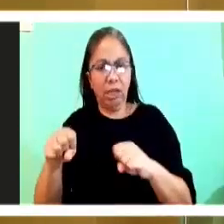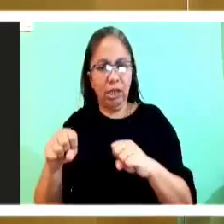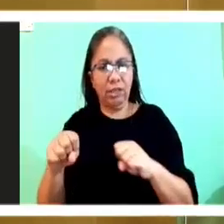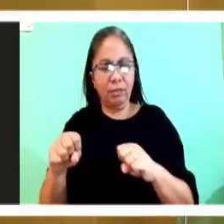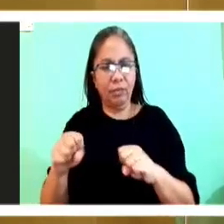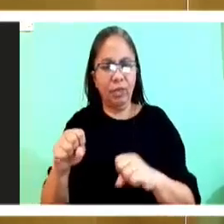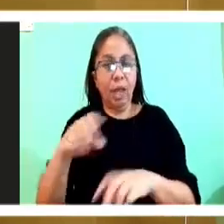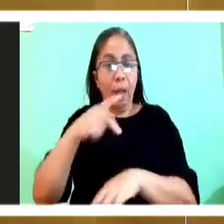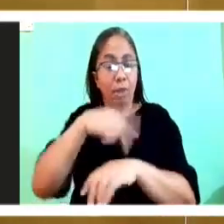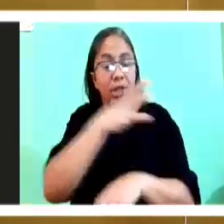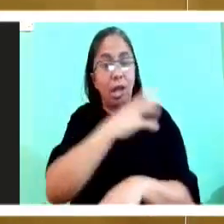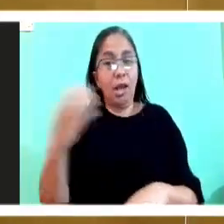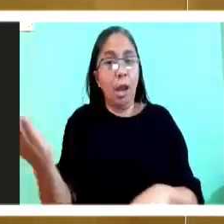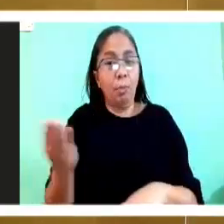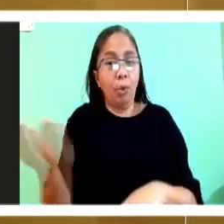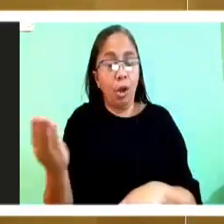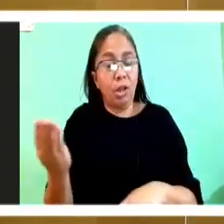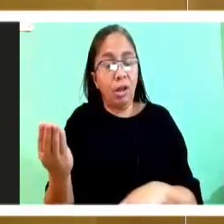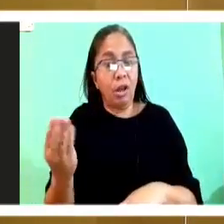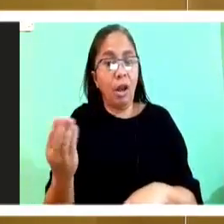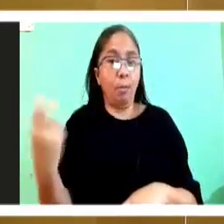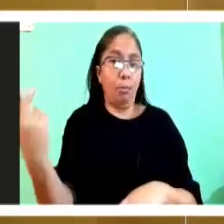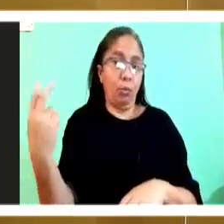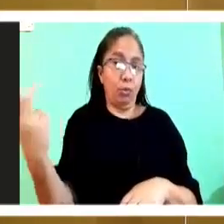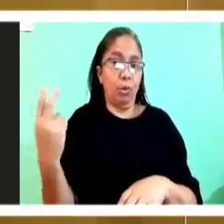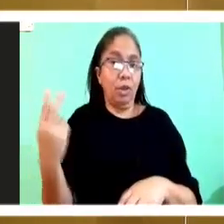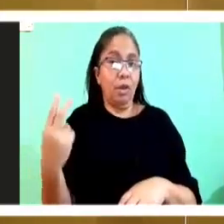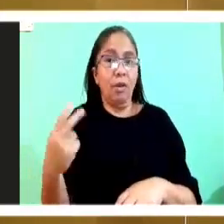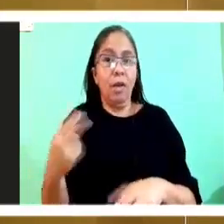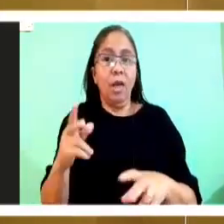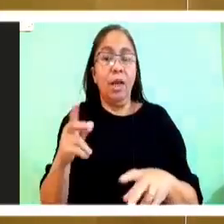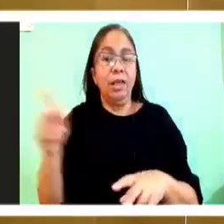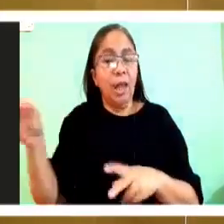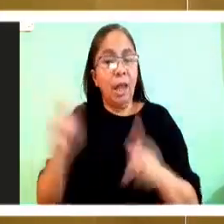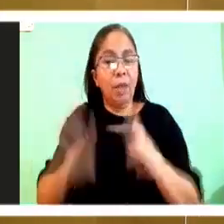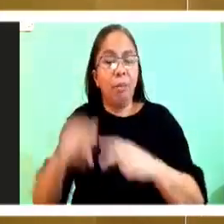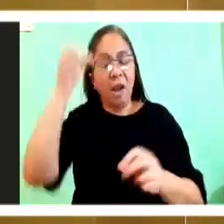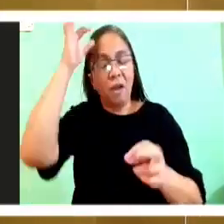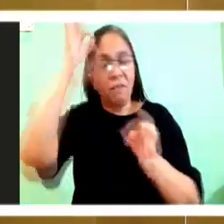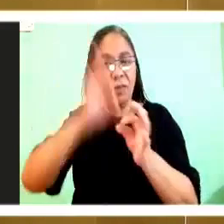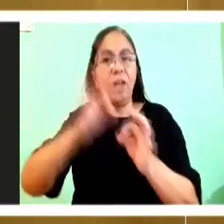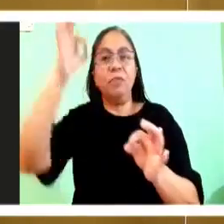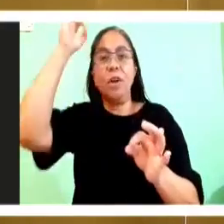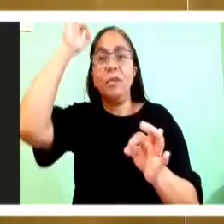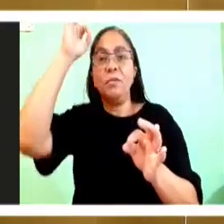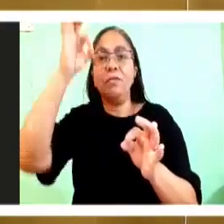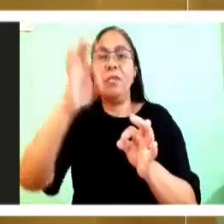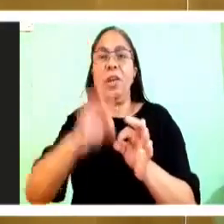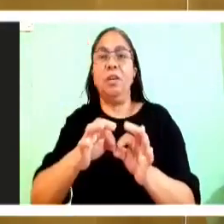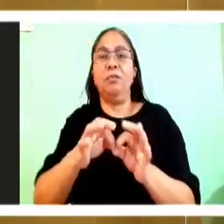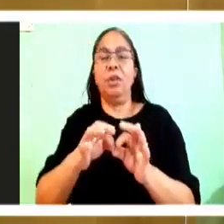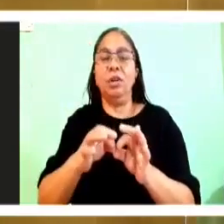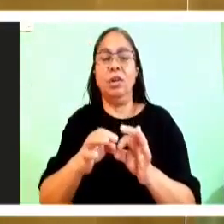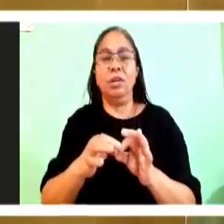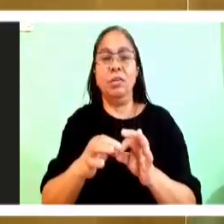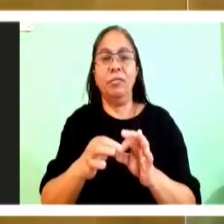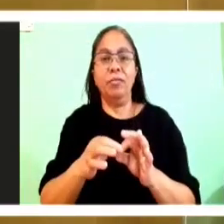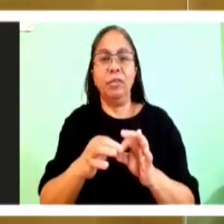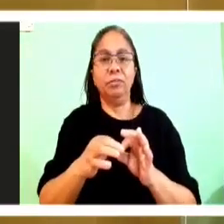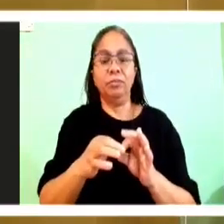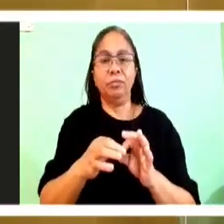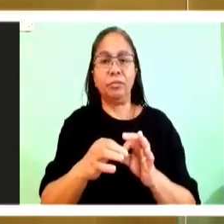him were certainly men of faith men of devotion and men of practice of the faith.